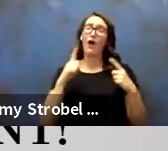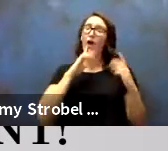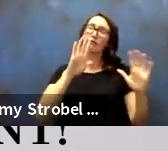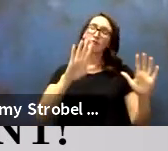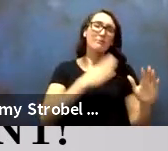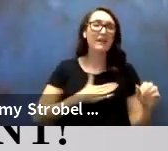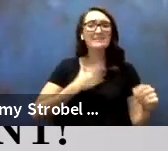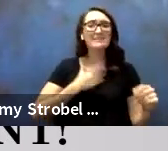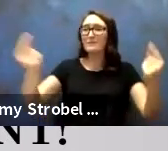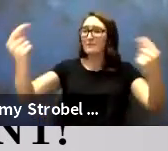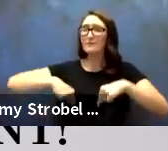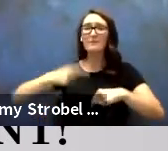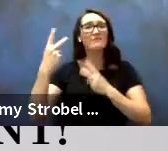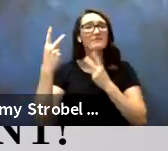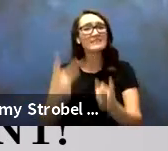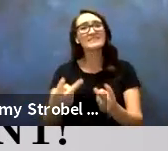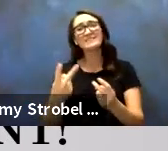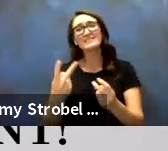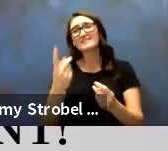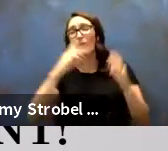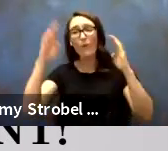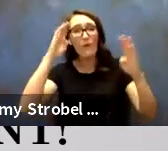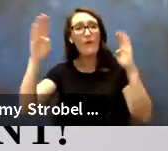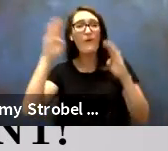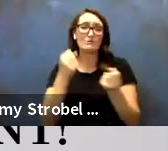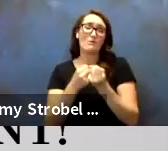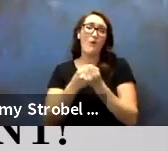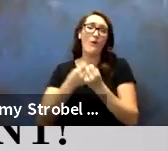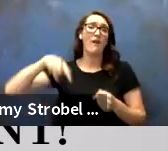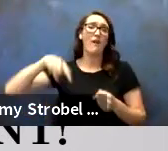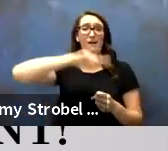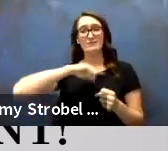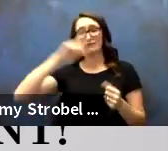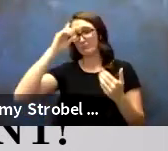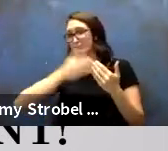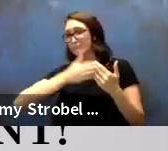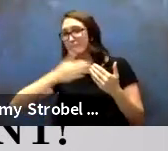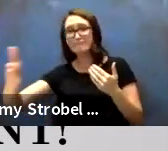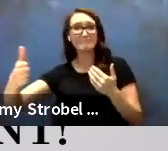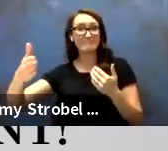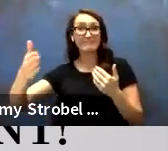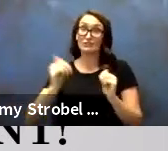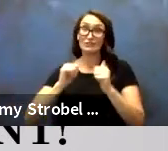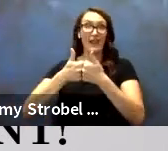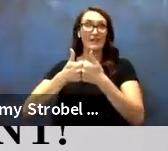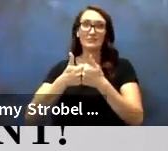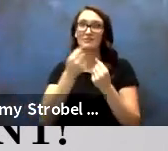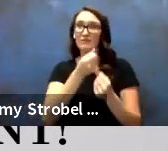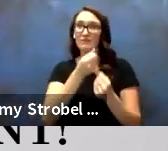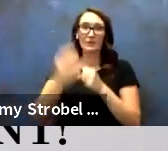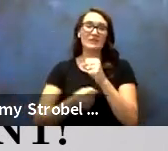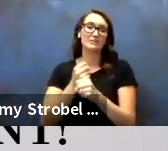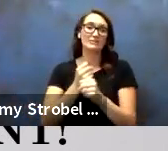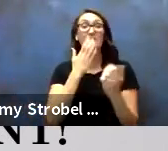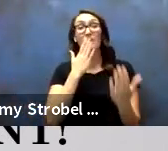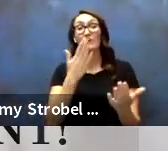stranger. Please continue to come see us and support us through these next through challenging years. Thank you.